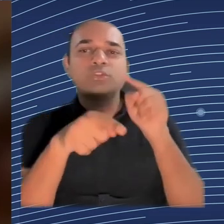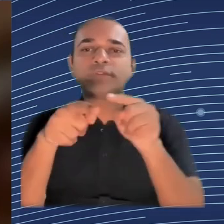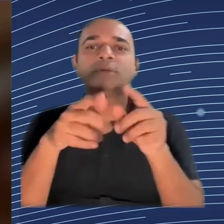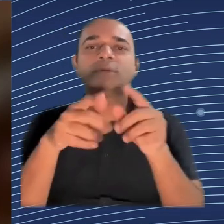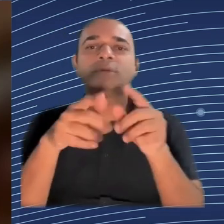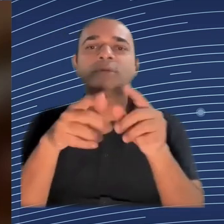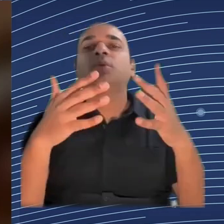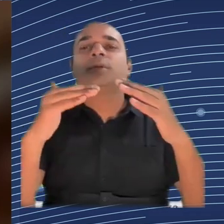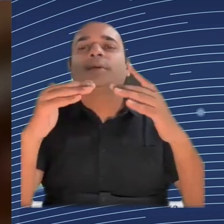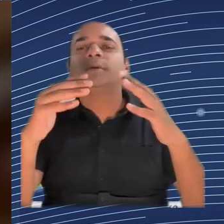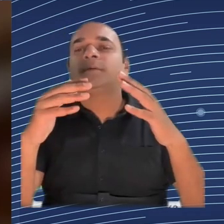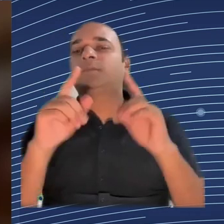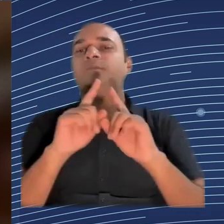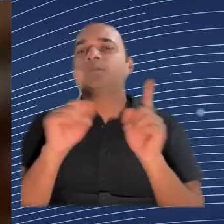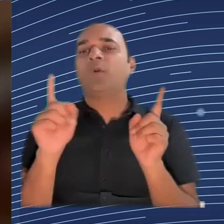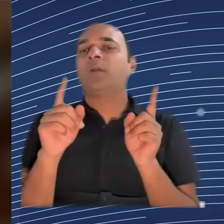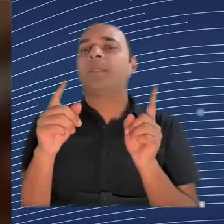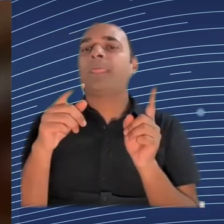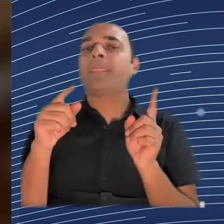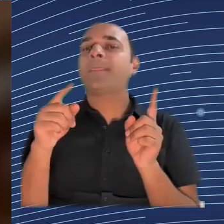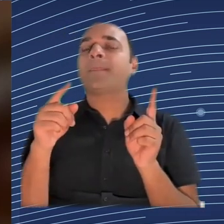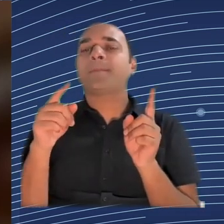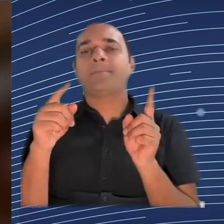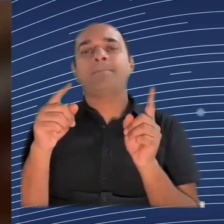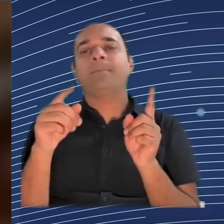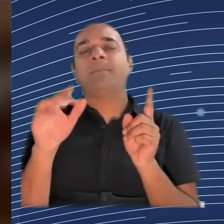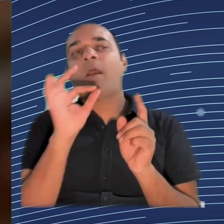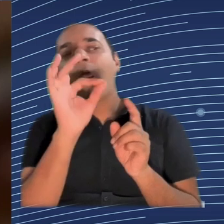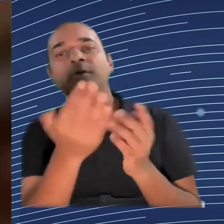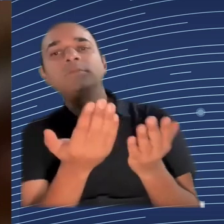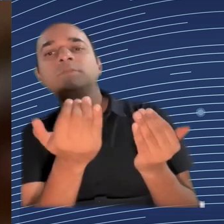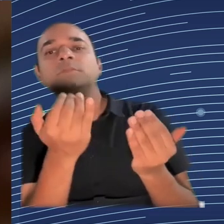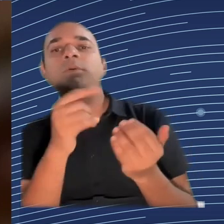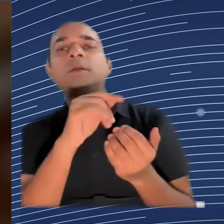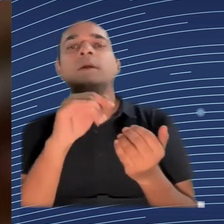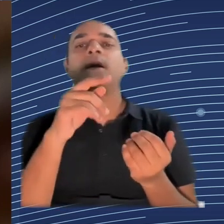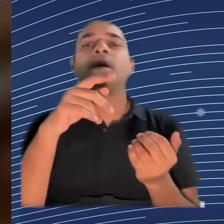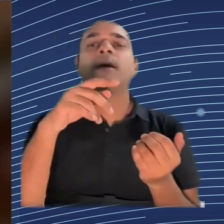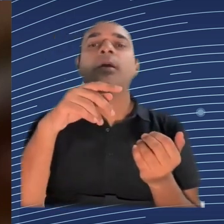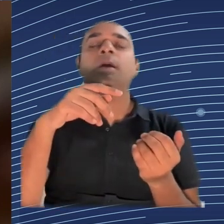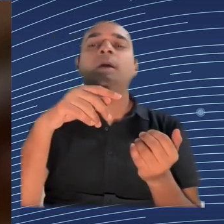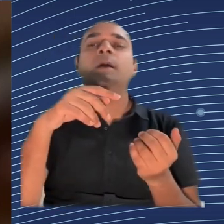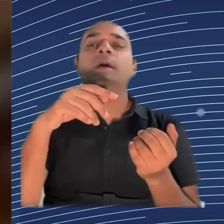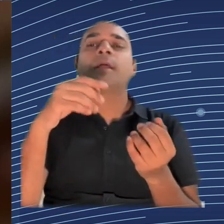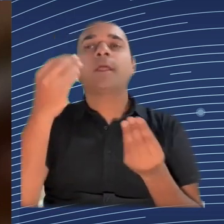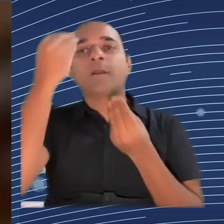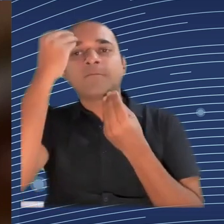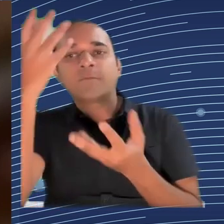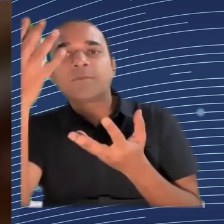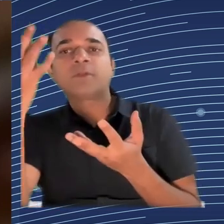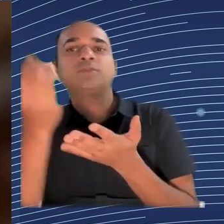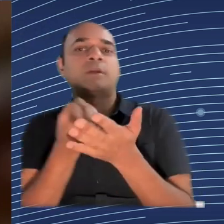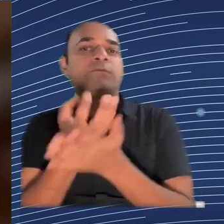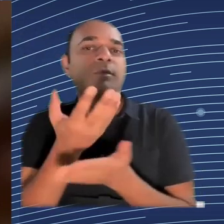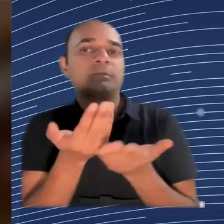We can overcome this narrative that protection of worker interests is countering